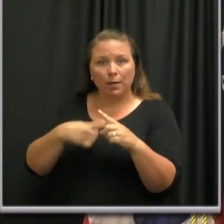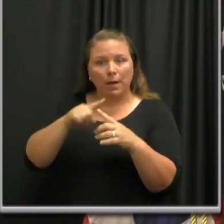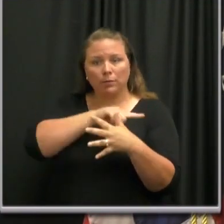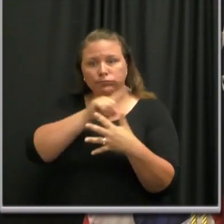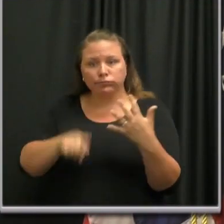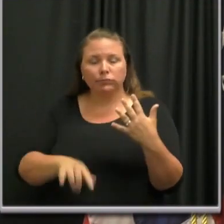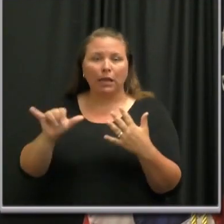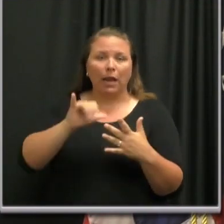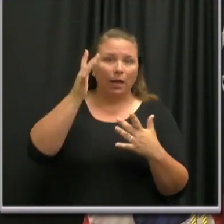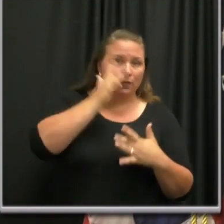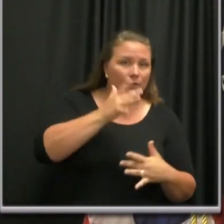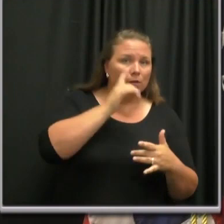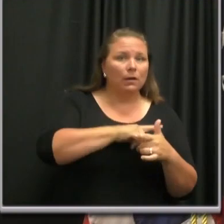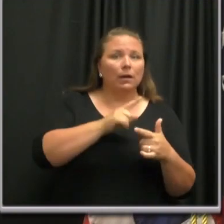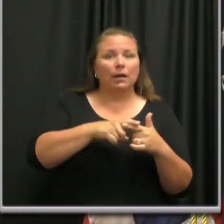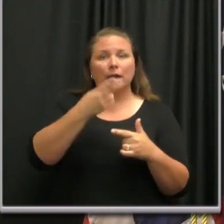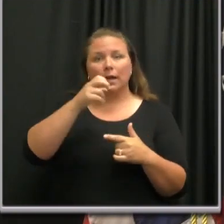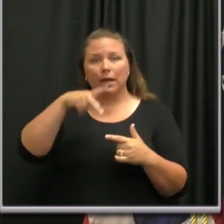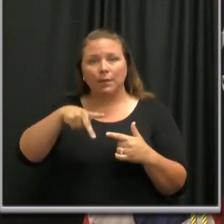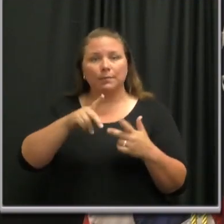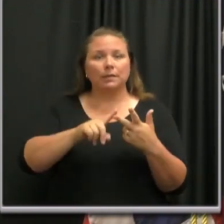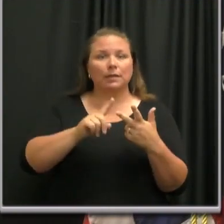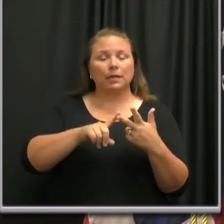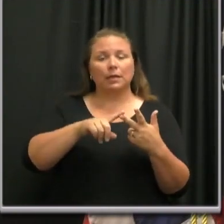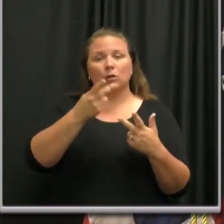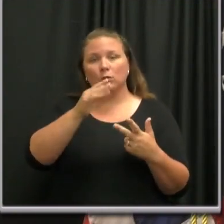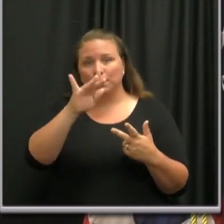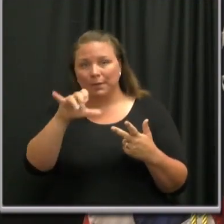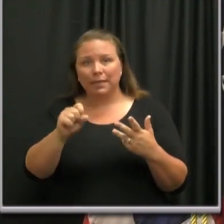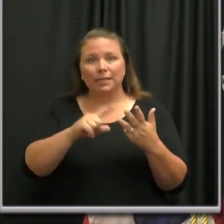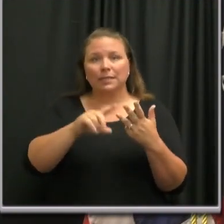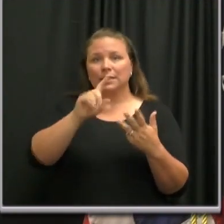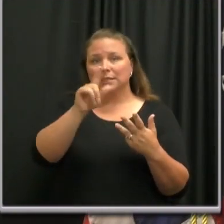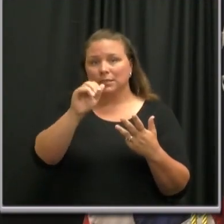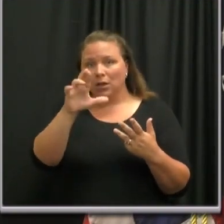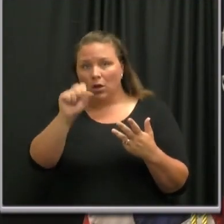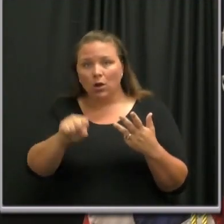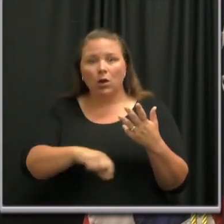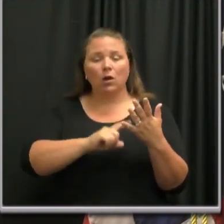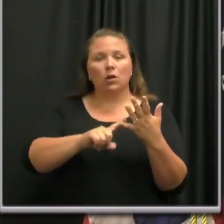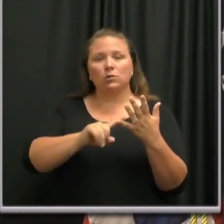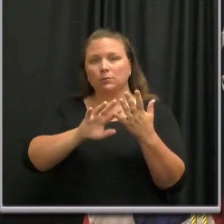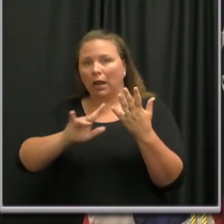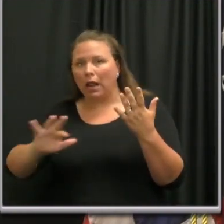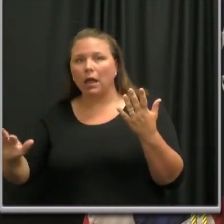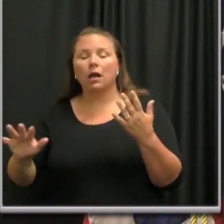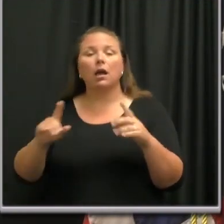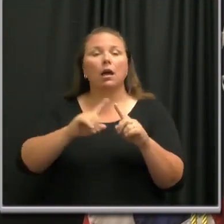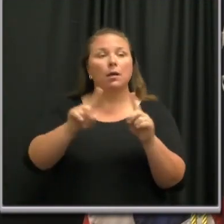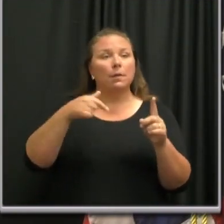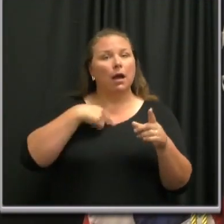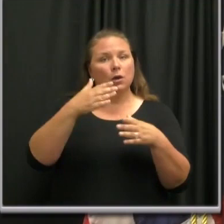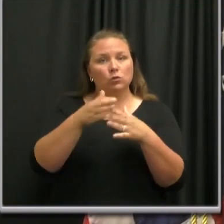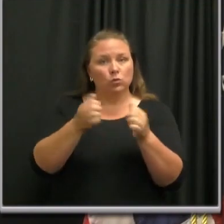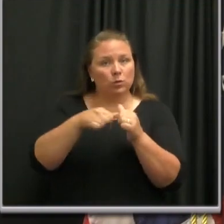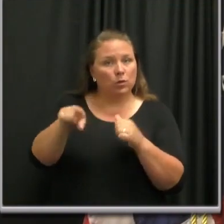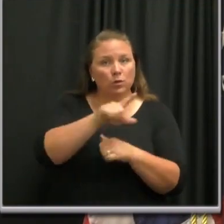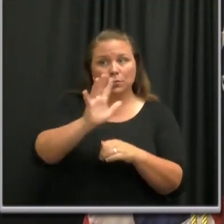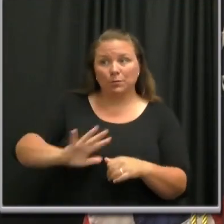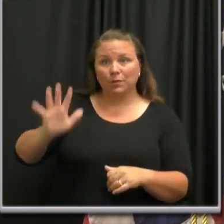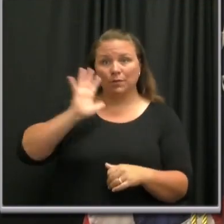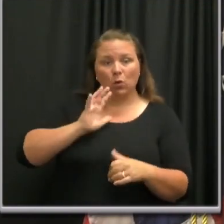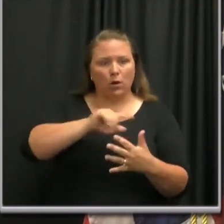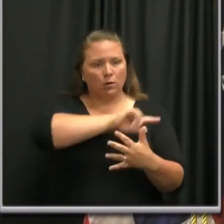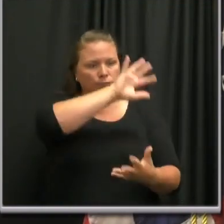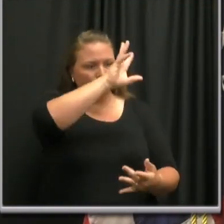hepatitis, herpes, CMV, Zika, Ebola, and SARS. But as I shared with you previously, no virus that